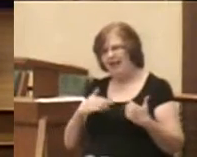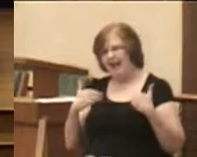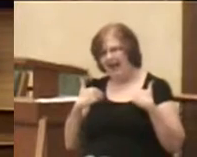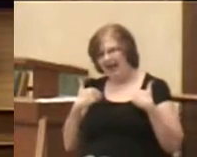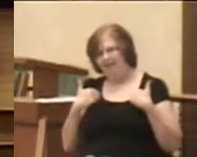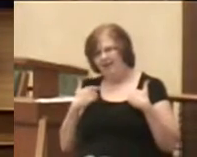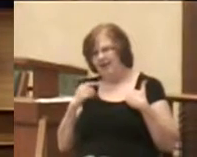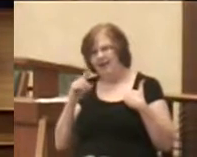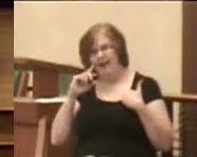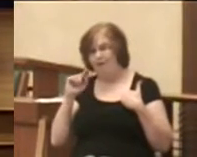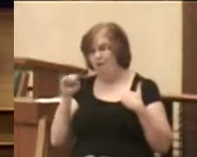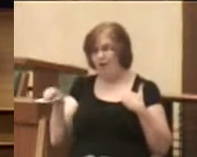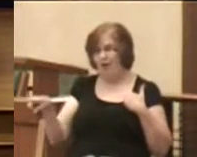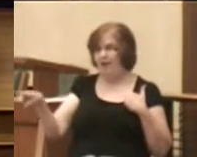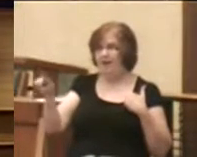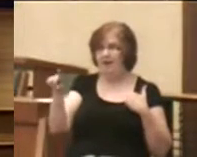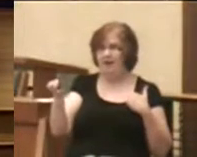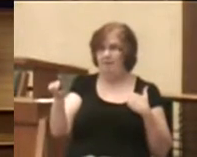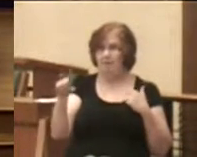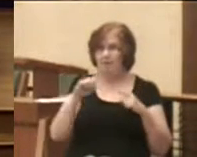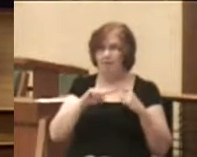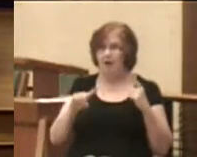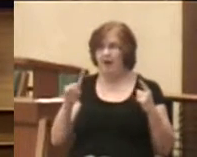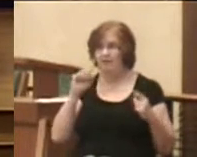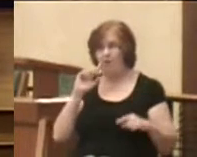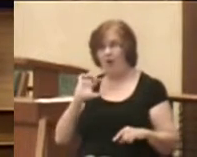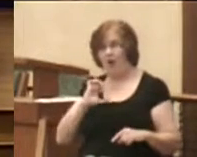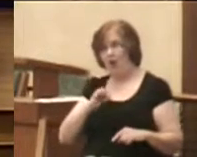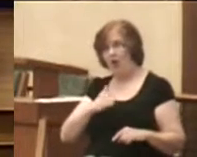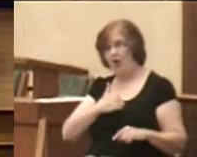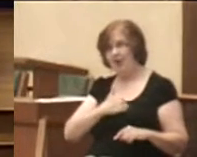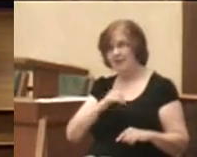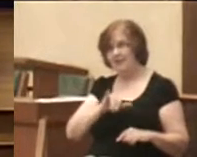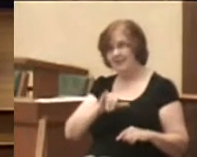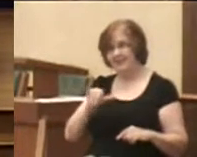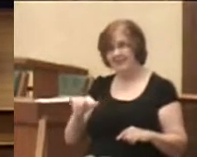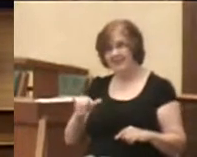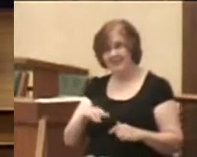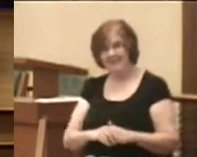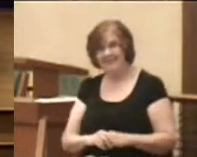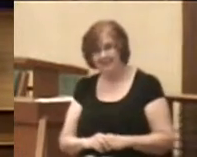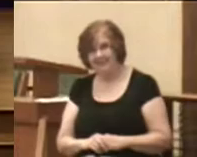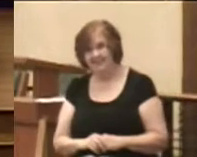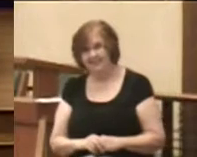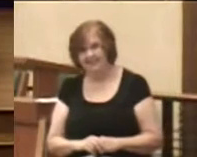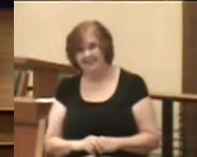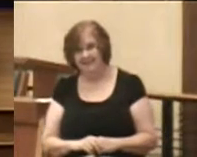Not just for their sakes, but for our sakes as well.